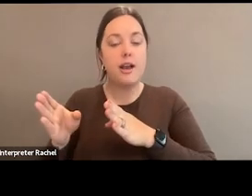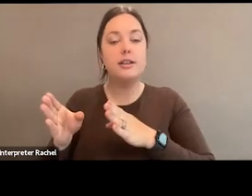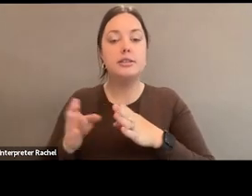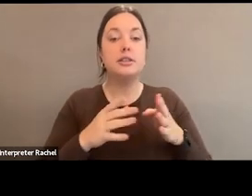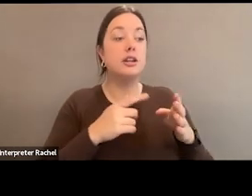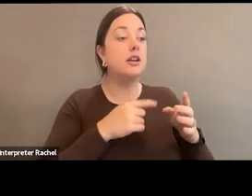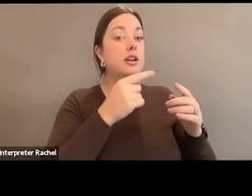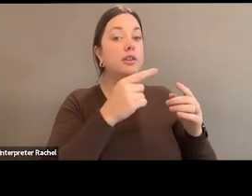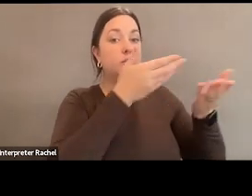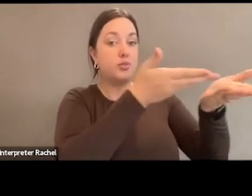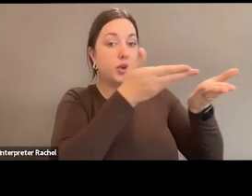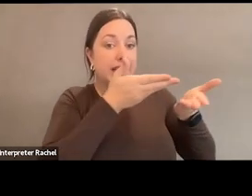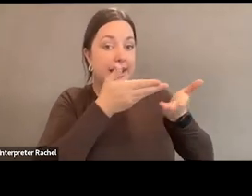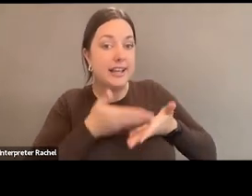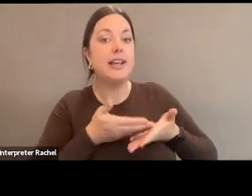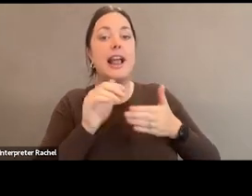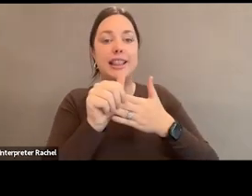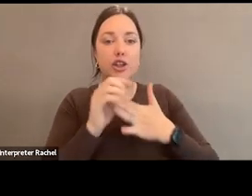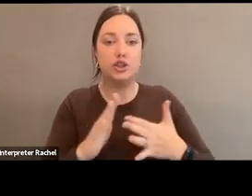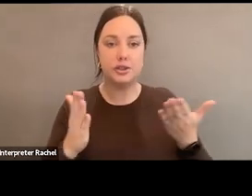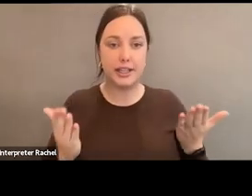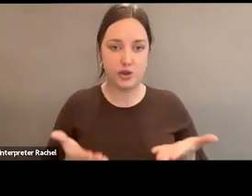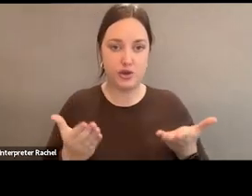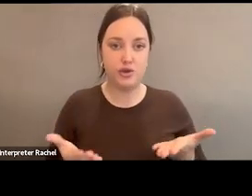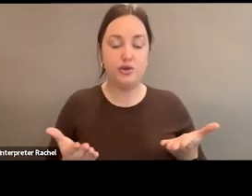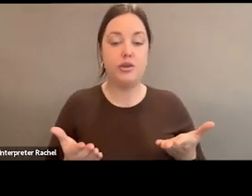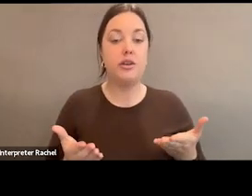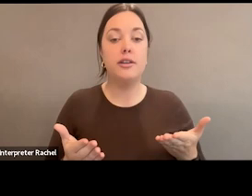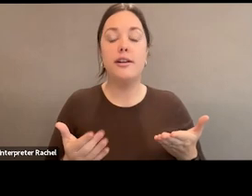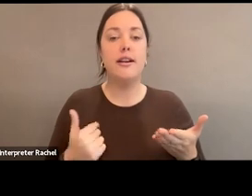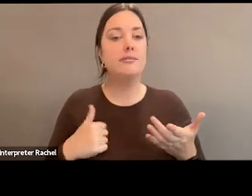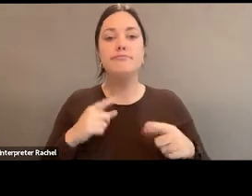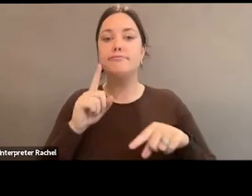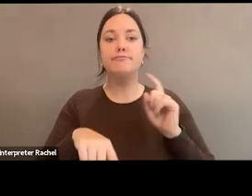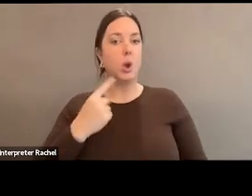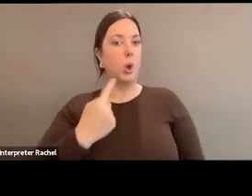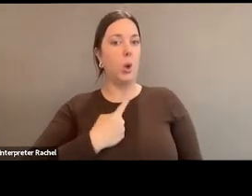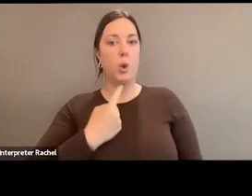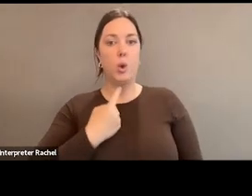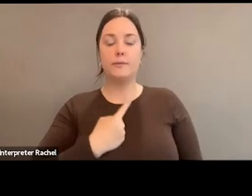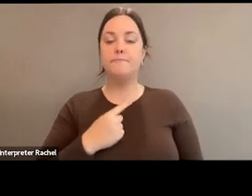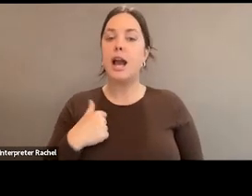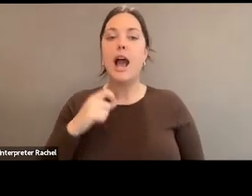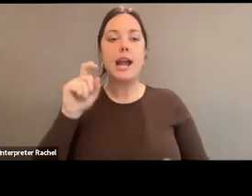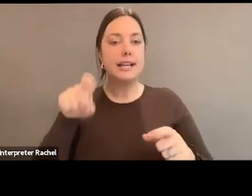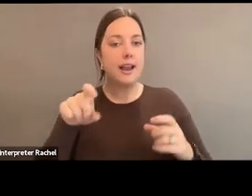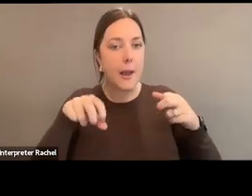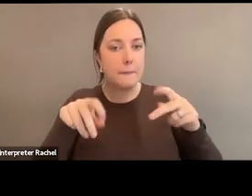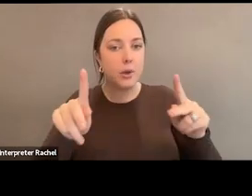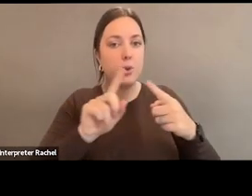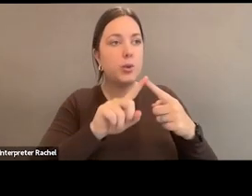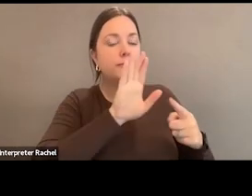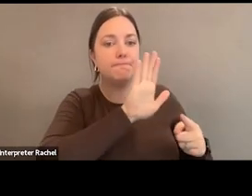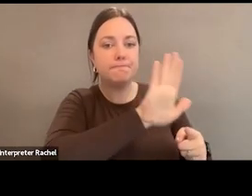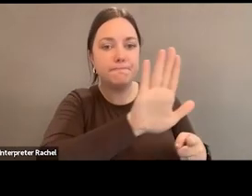leaders here. It's not just one thing for me and my staff to be a part of it, but I'm looking for those opportunities when your compelling voices